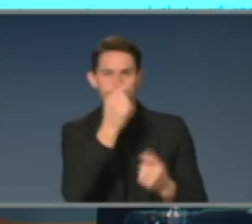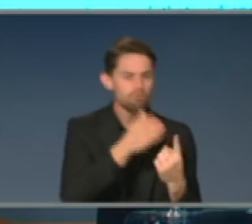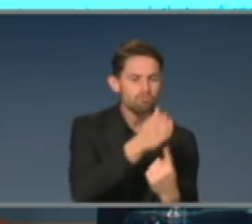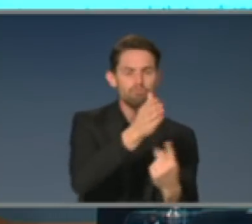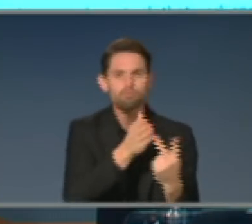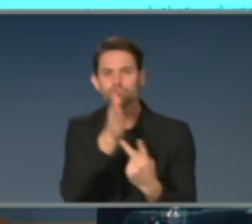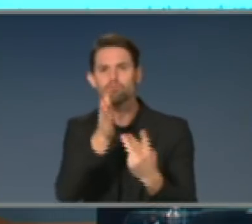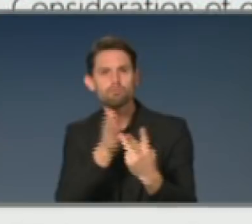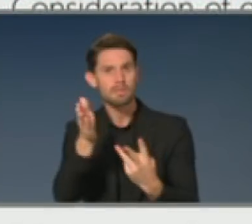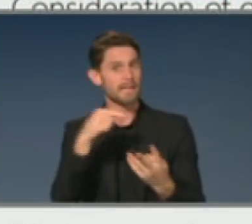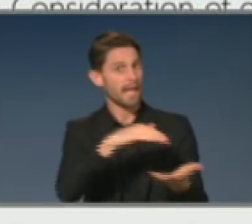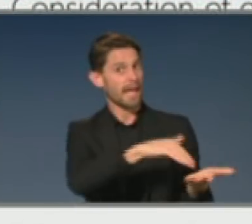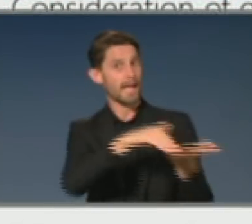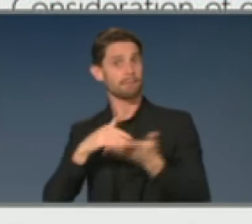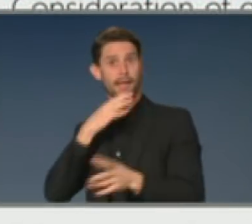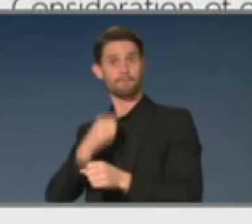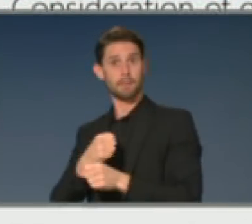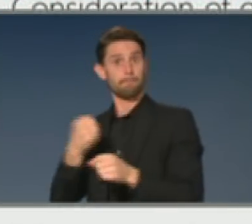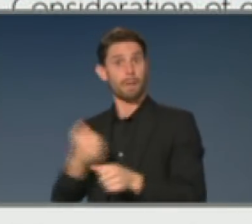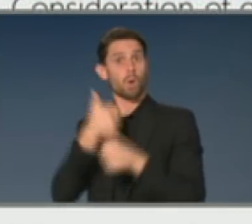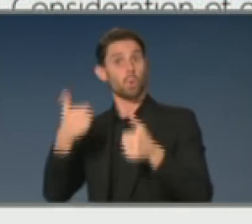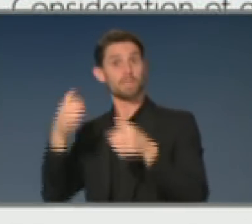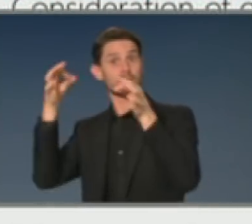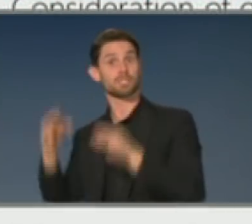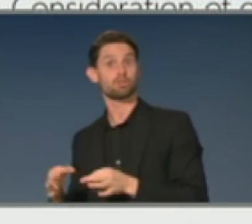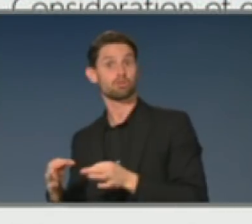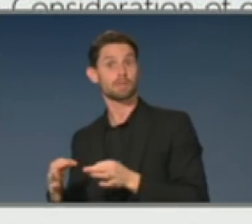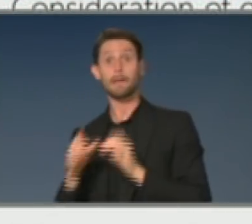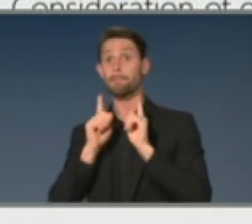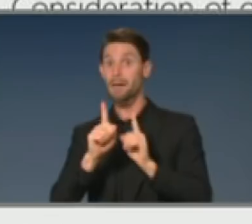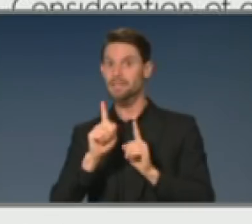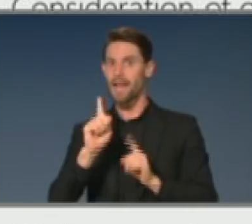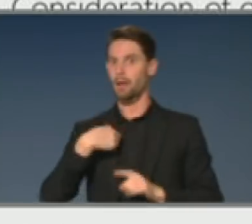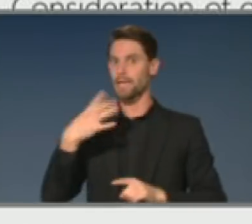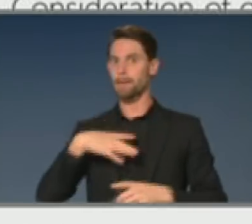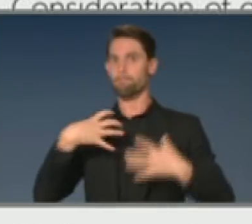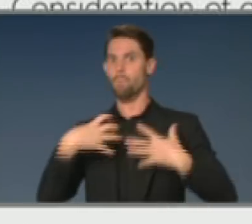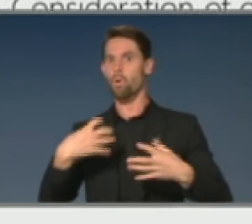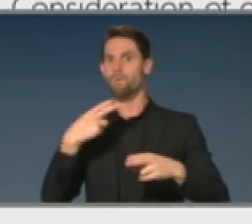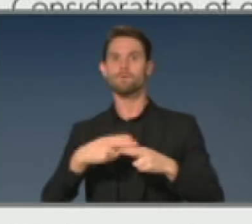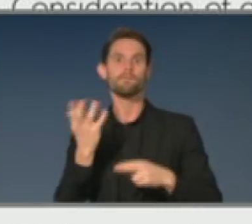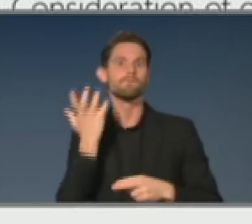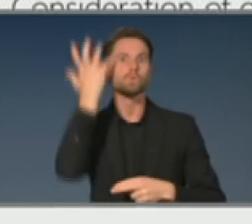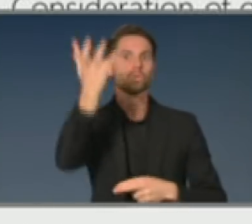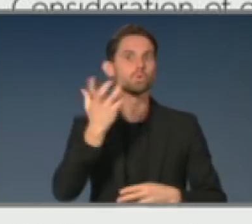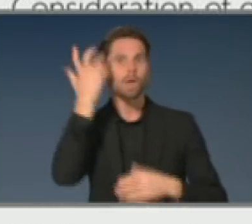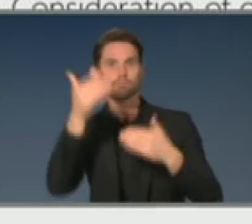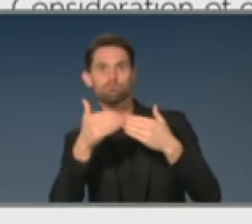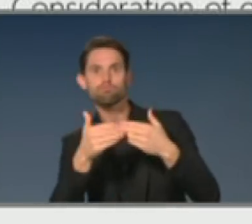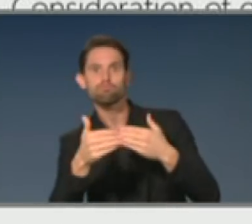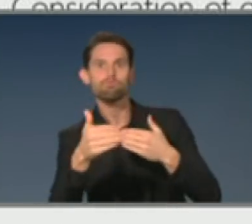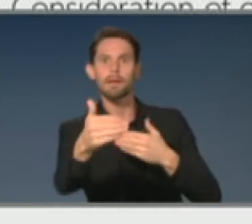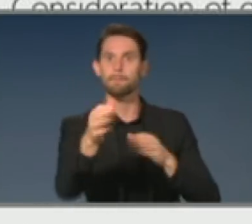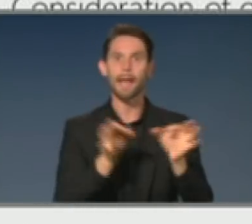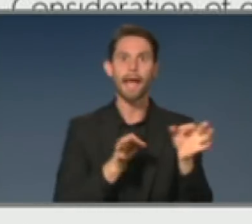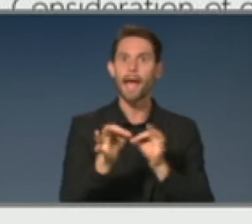on the website. But our future modelling is probably what you're more interested in, and this is going to be based on real